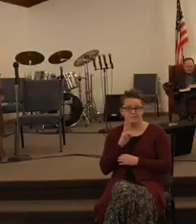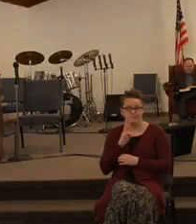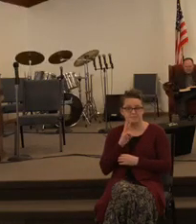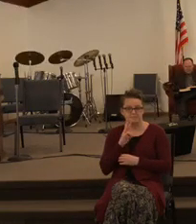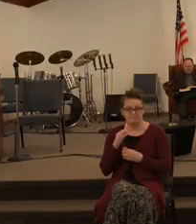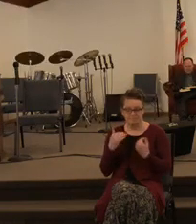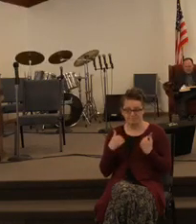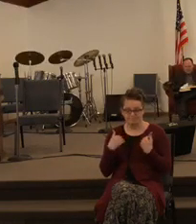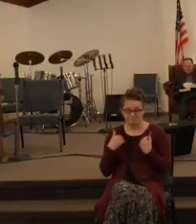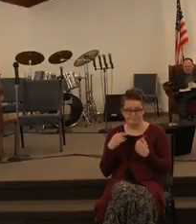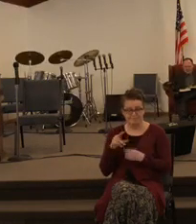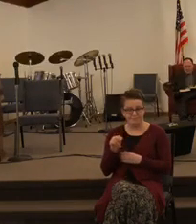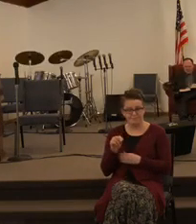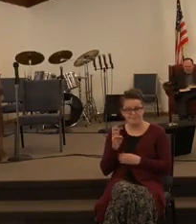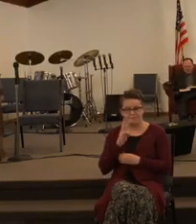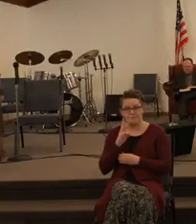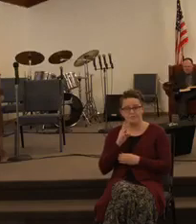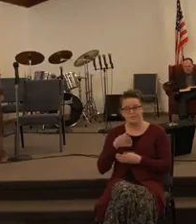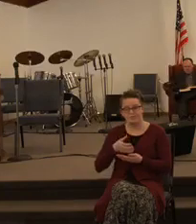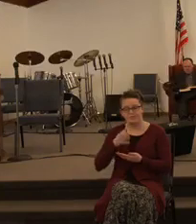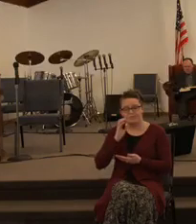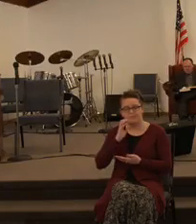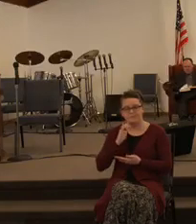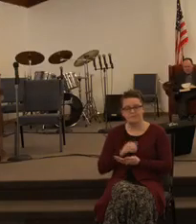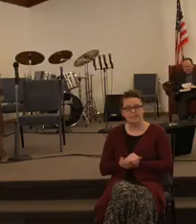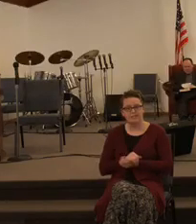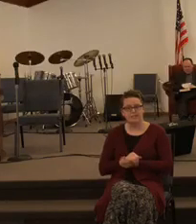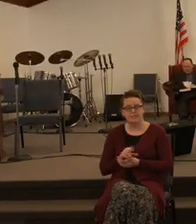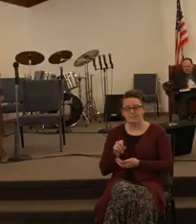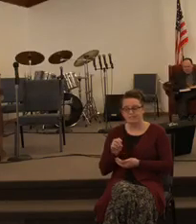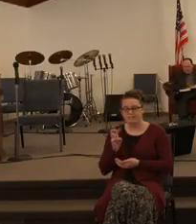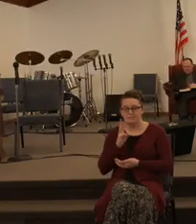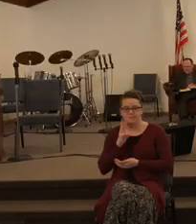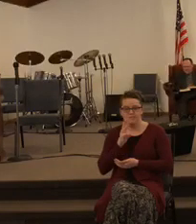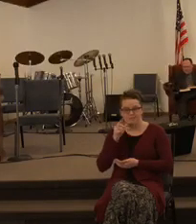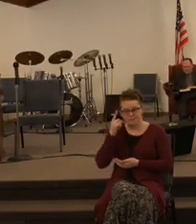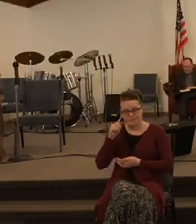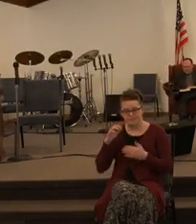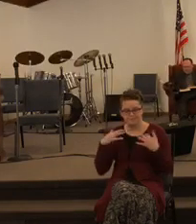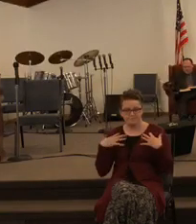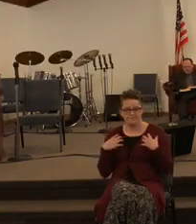had no water to drink they had no water for their beasts